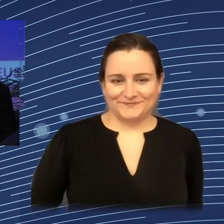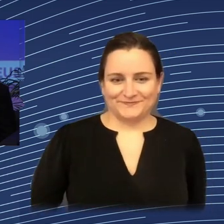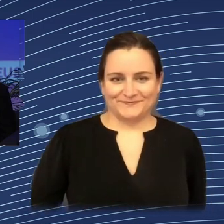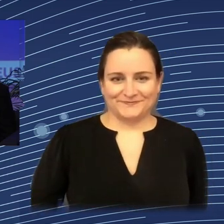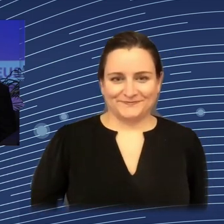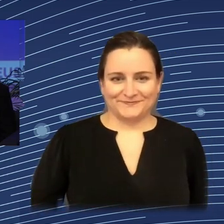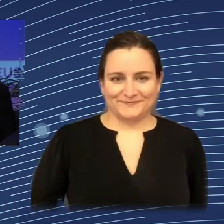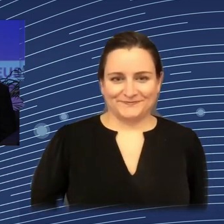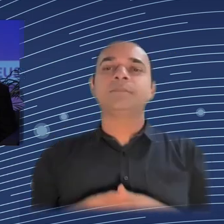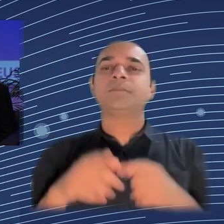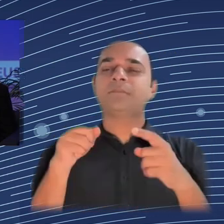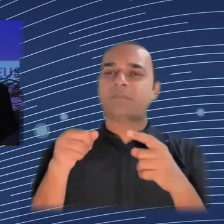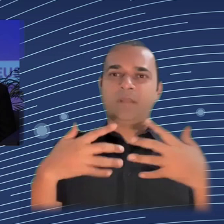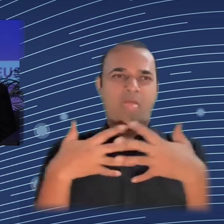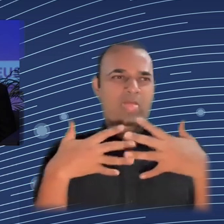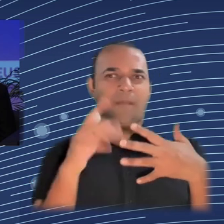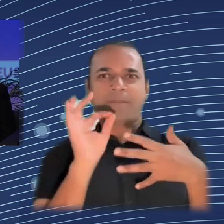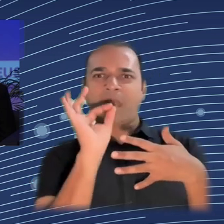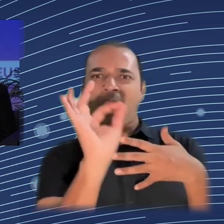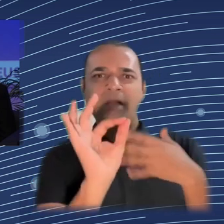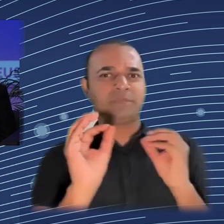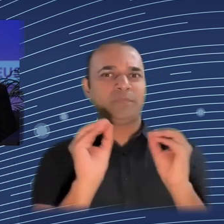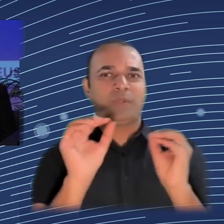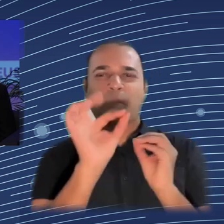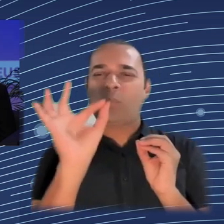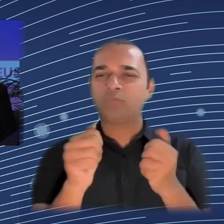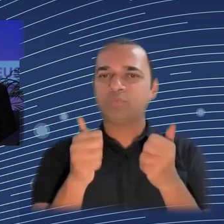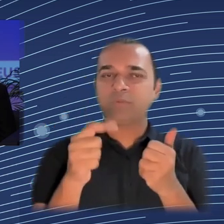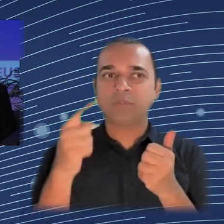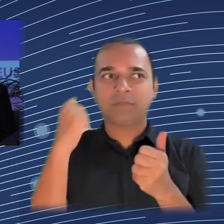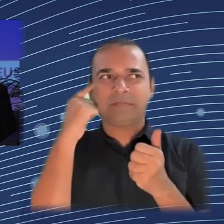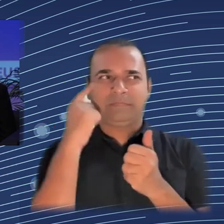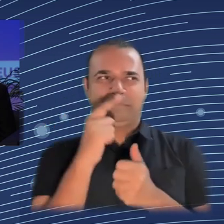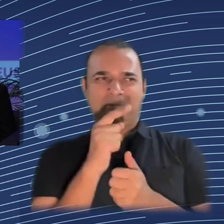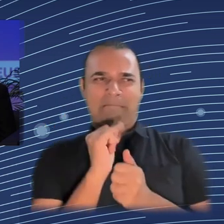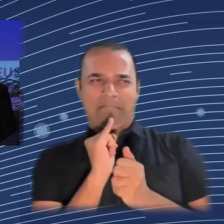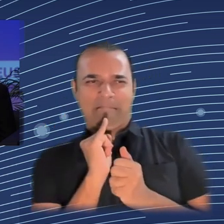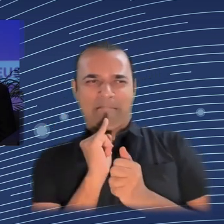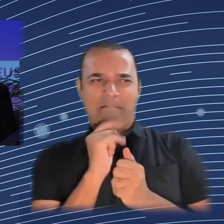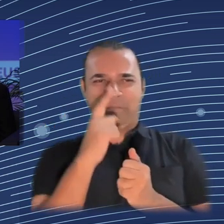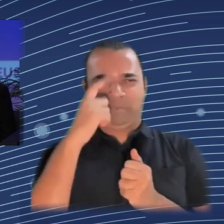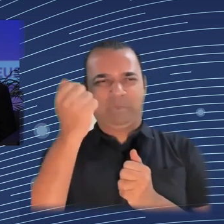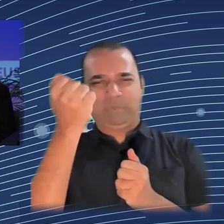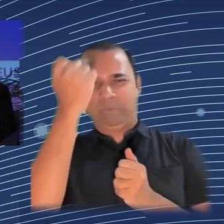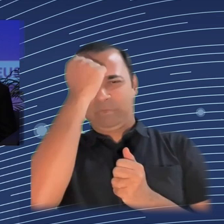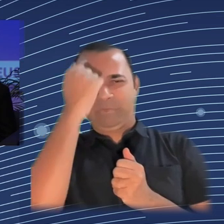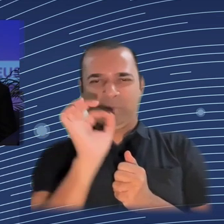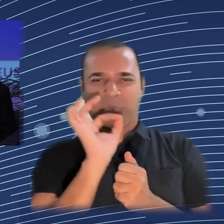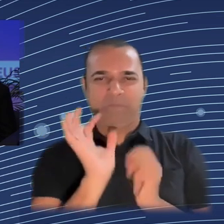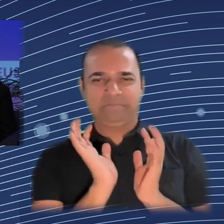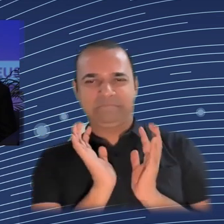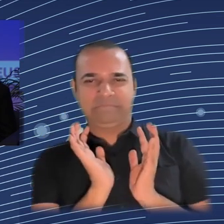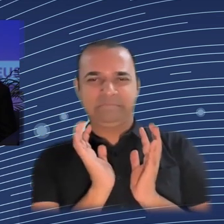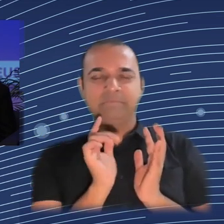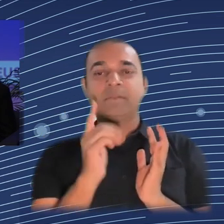when we think about AI systems, they are just like new products, and what we should be thinking about them is thinking about